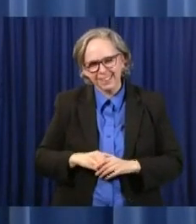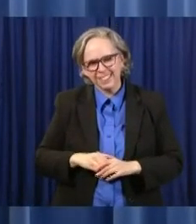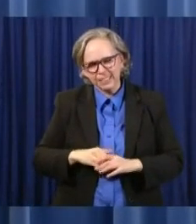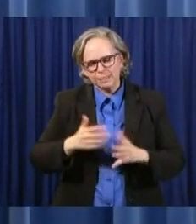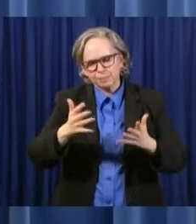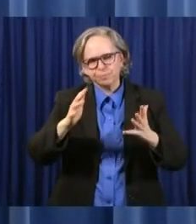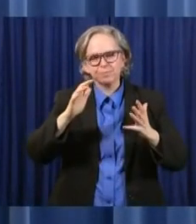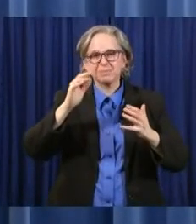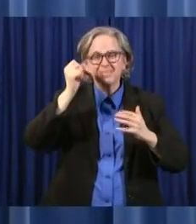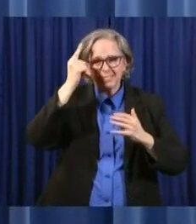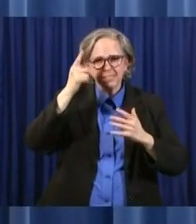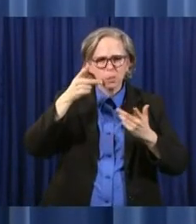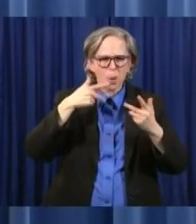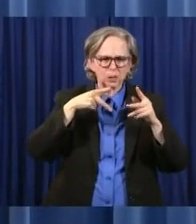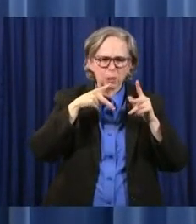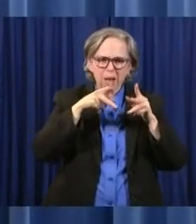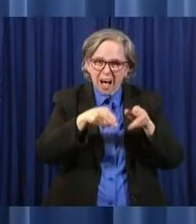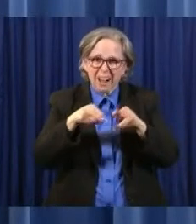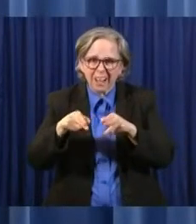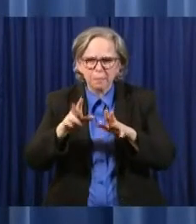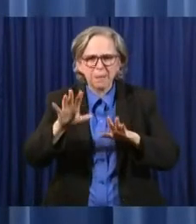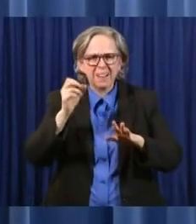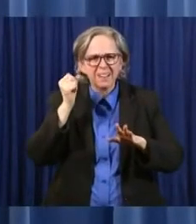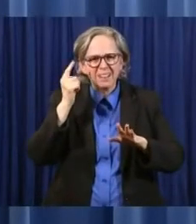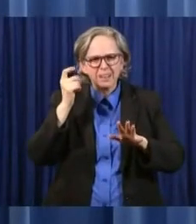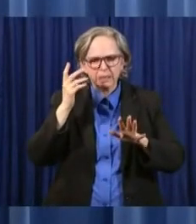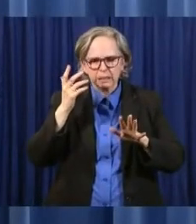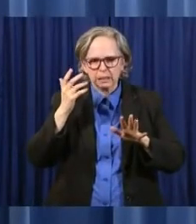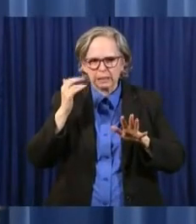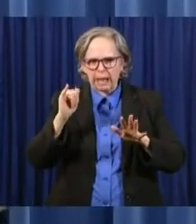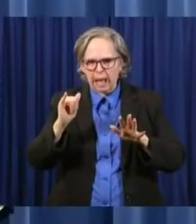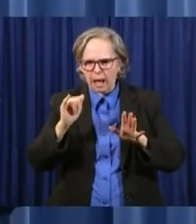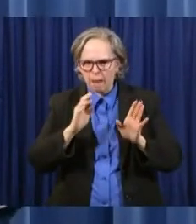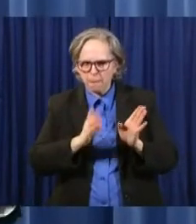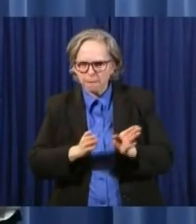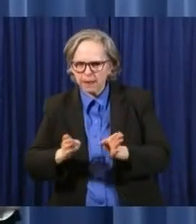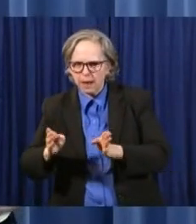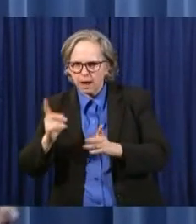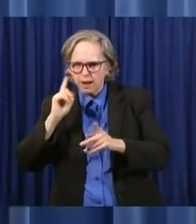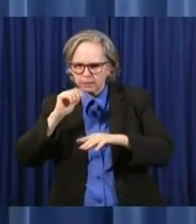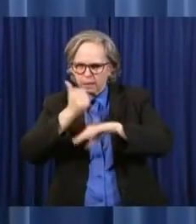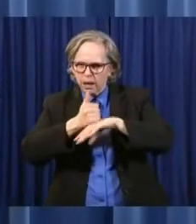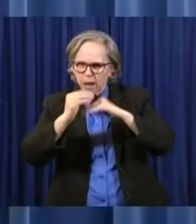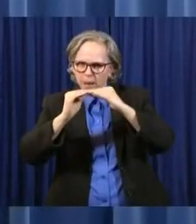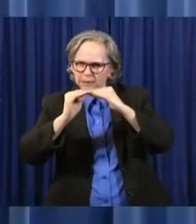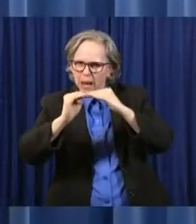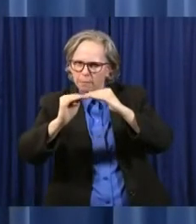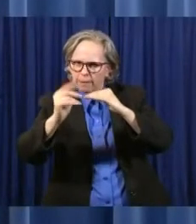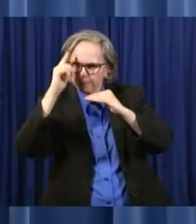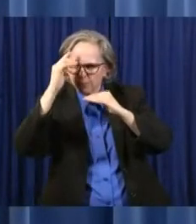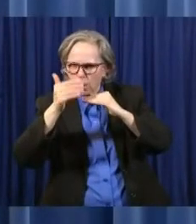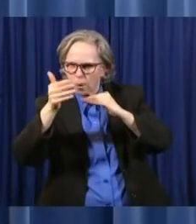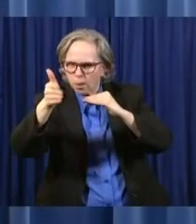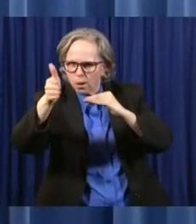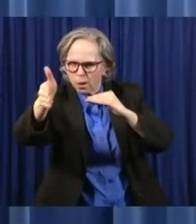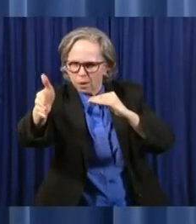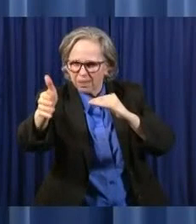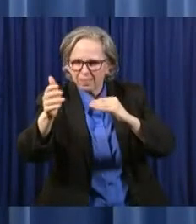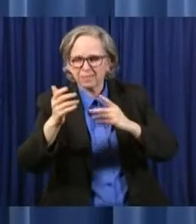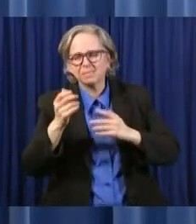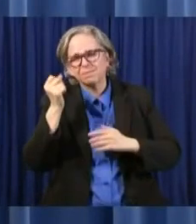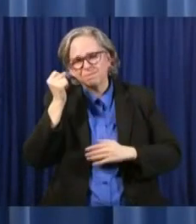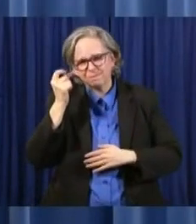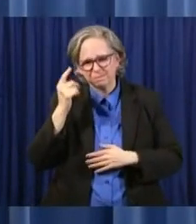so that you don't have the roller coaster next year. I mean, as